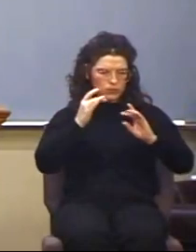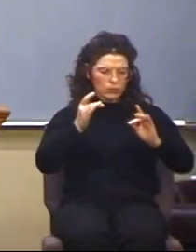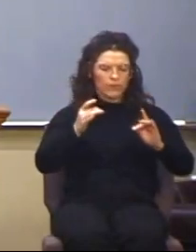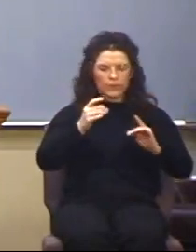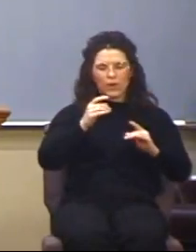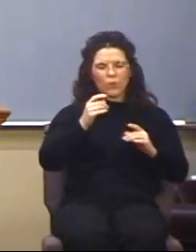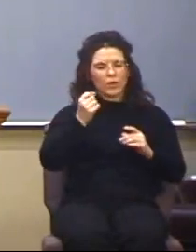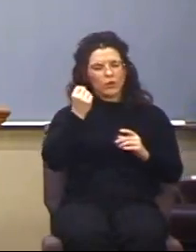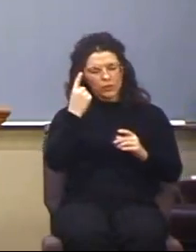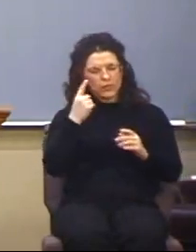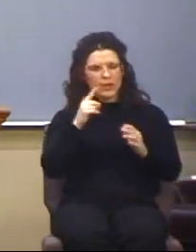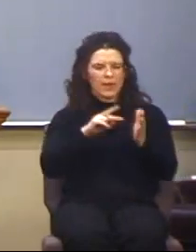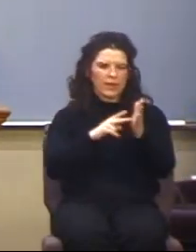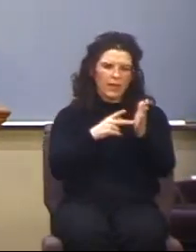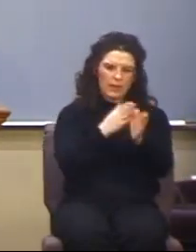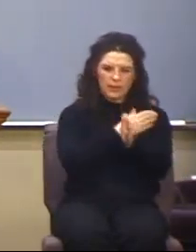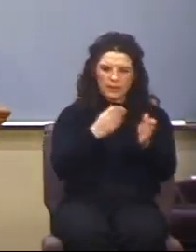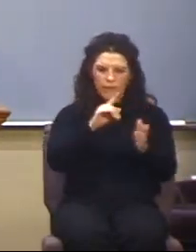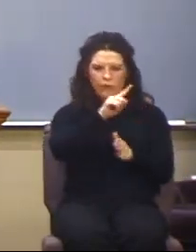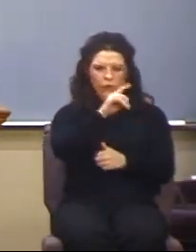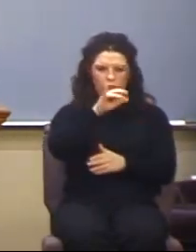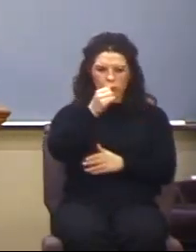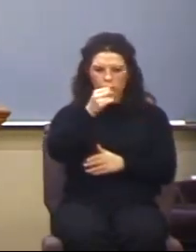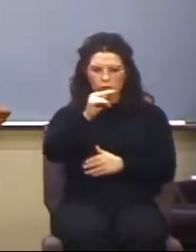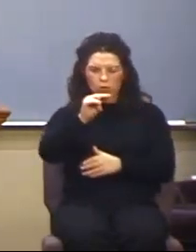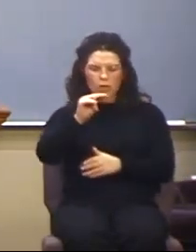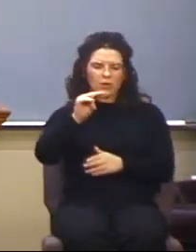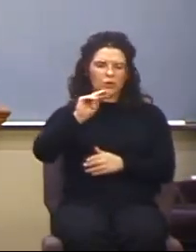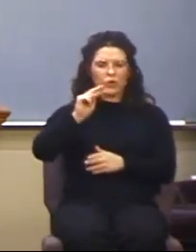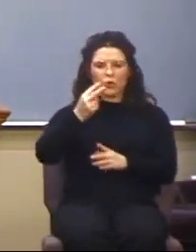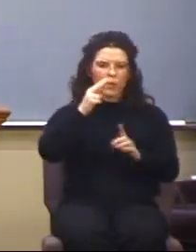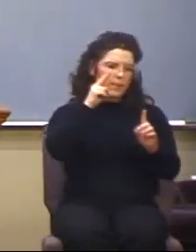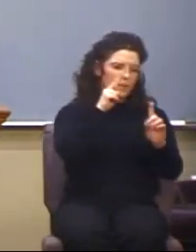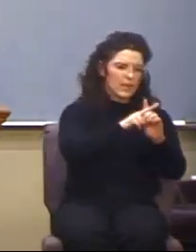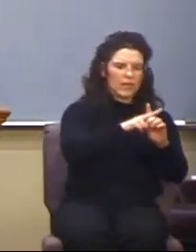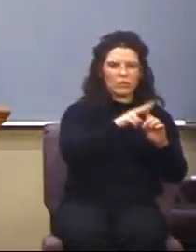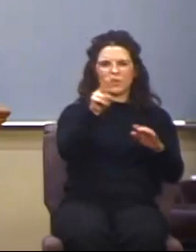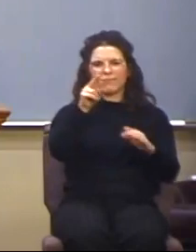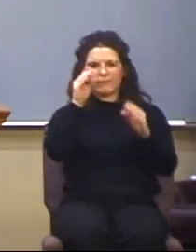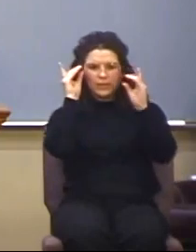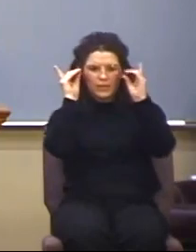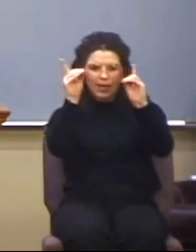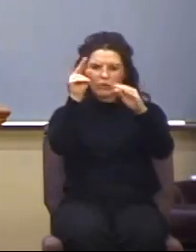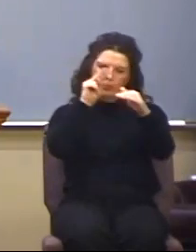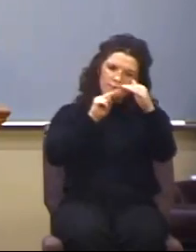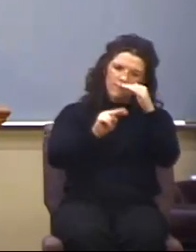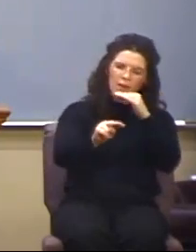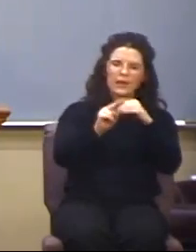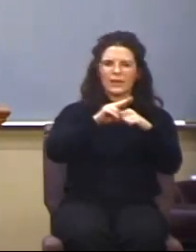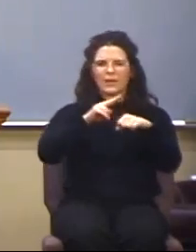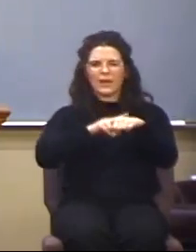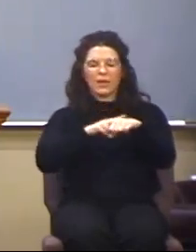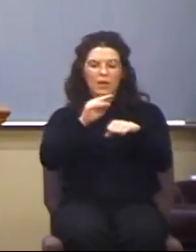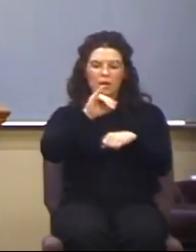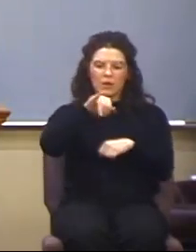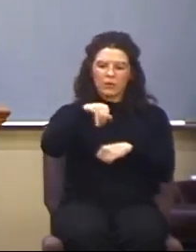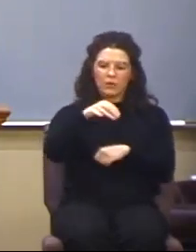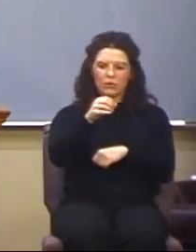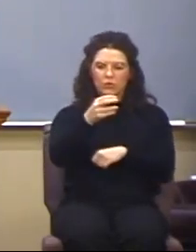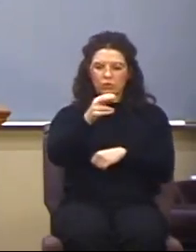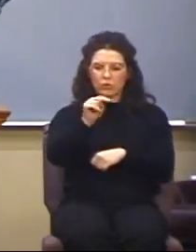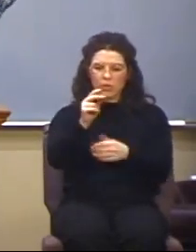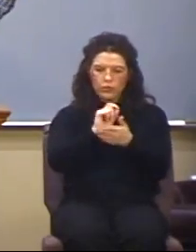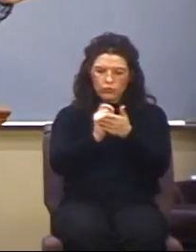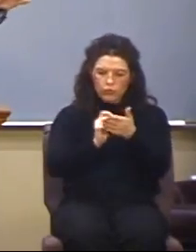dual application. The doctrine ultimately is prophetic in nature, as John writes to equip the little flock to endure